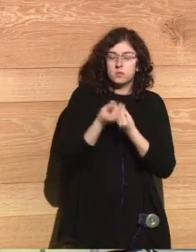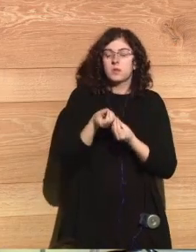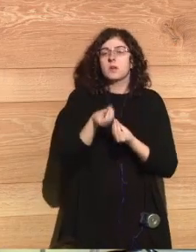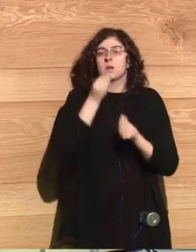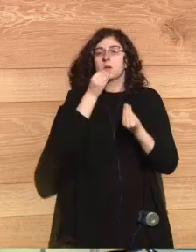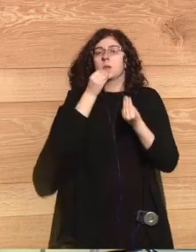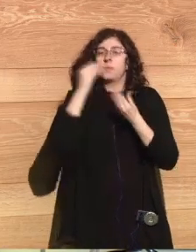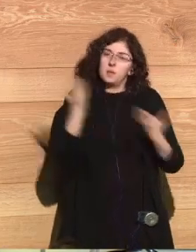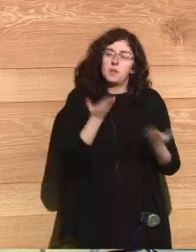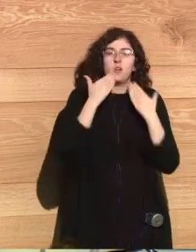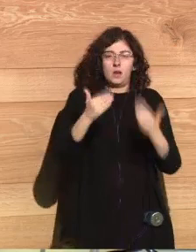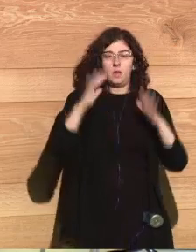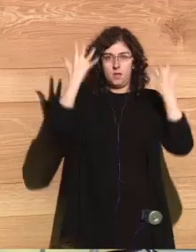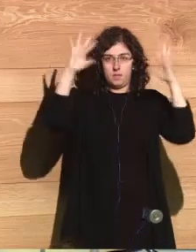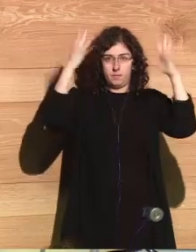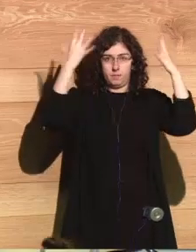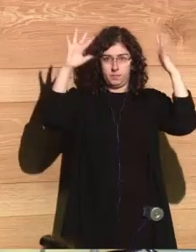Carlos Carlos thank you welcome